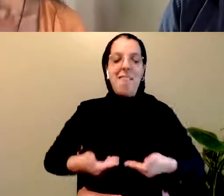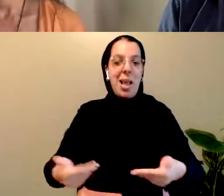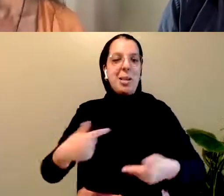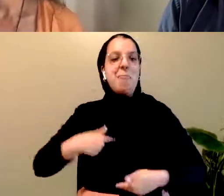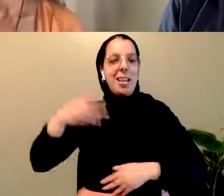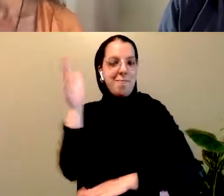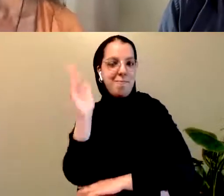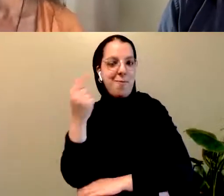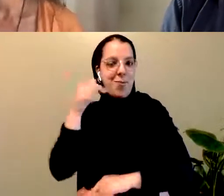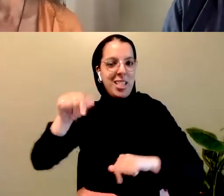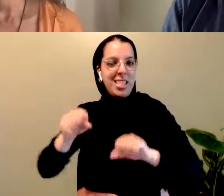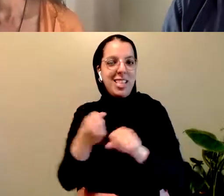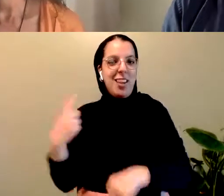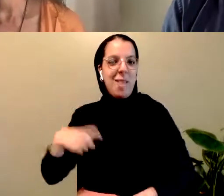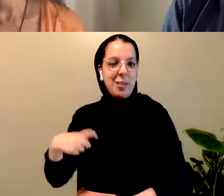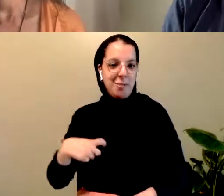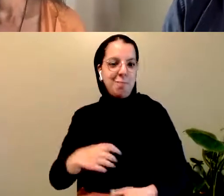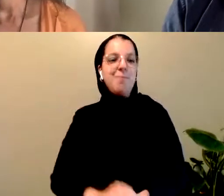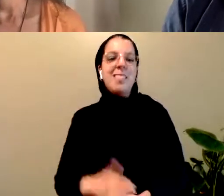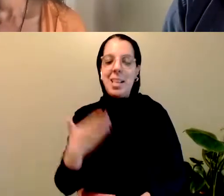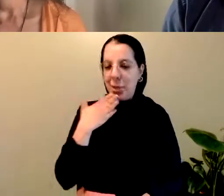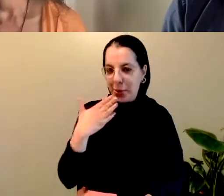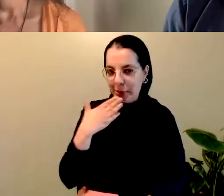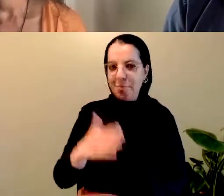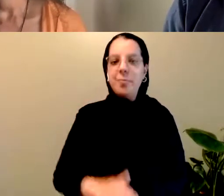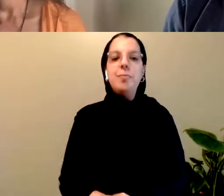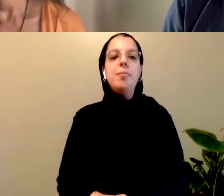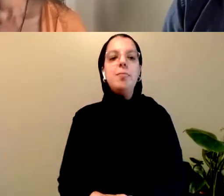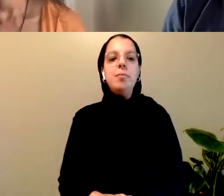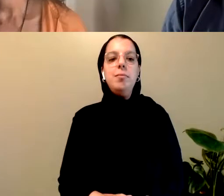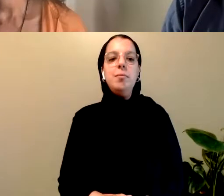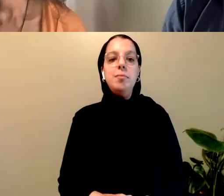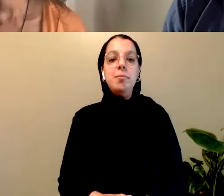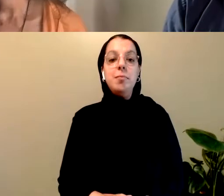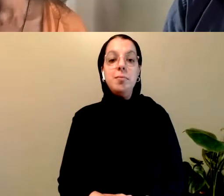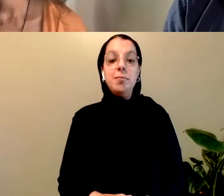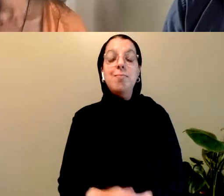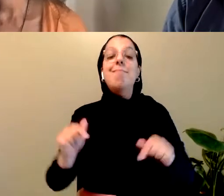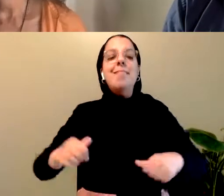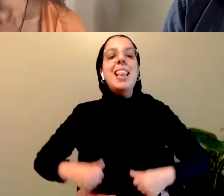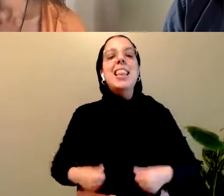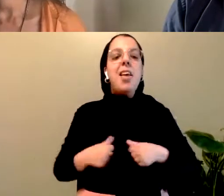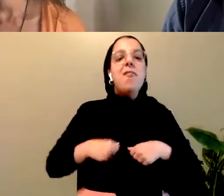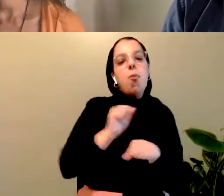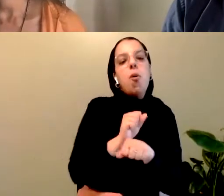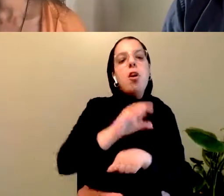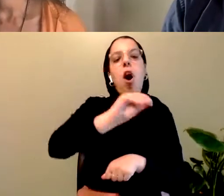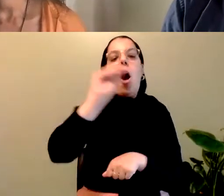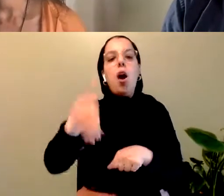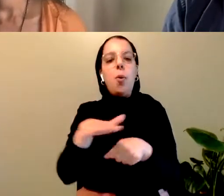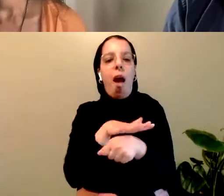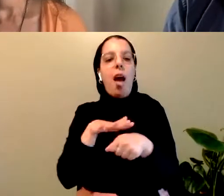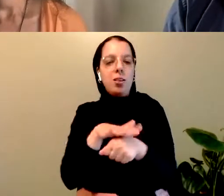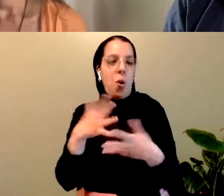conference. Thank you. As I live and work in the Ottawa region, I want to begin by thanking the Algonquin